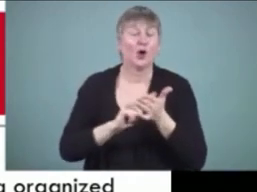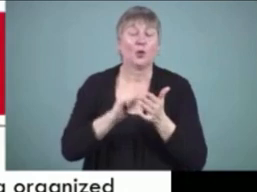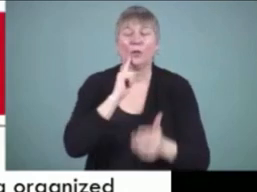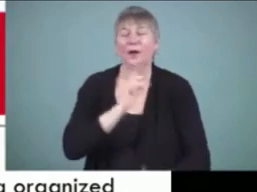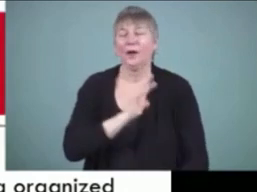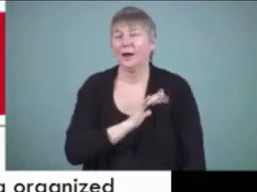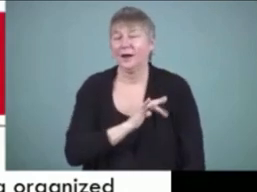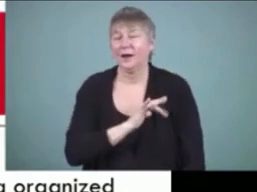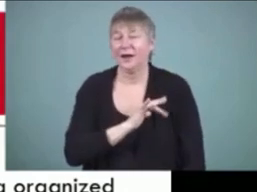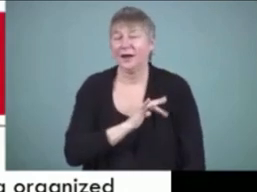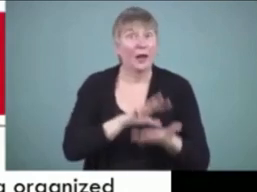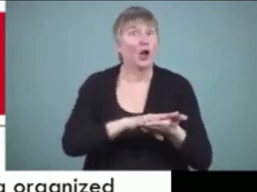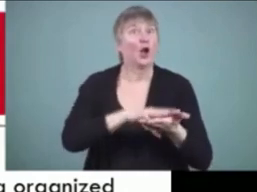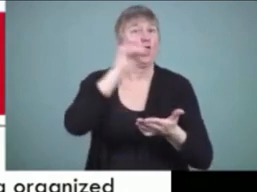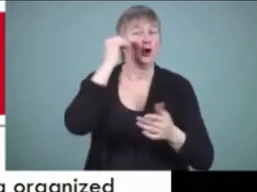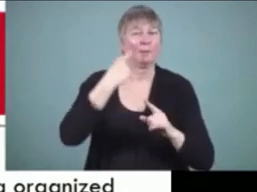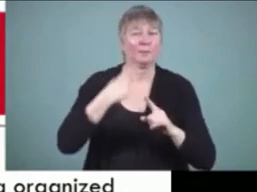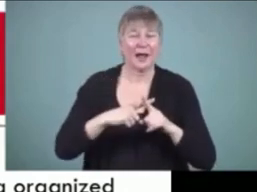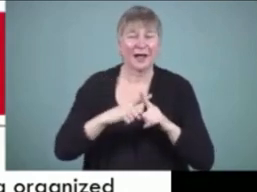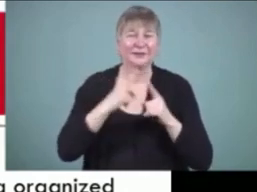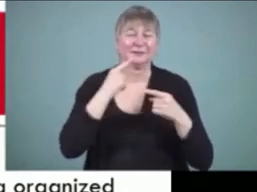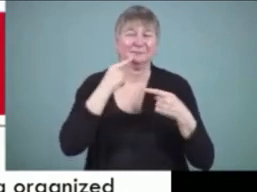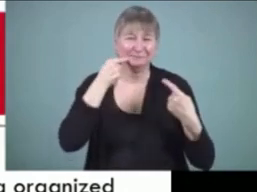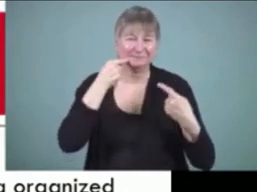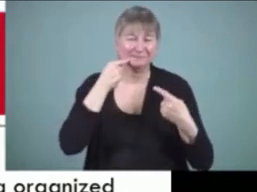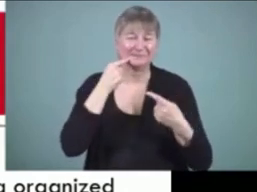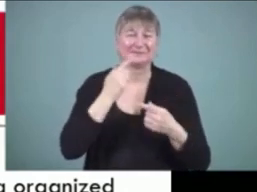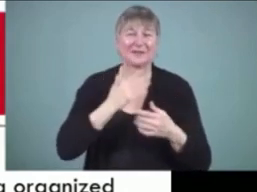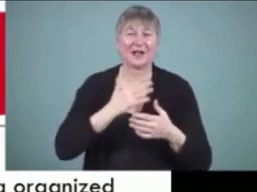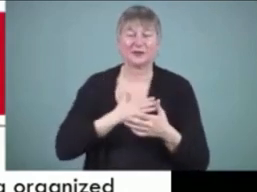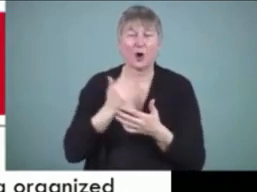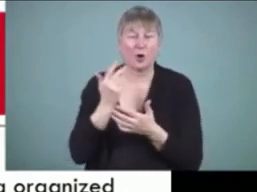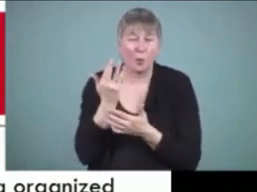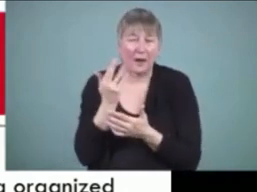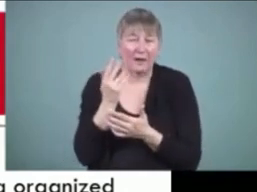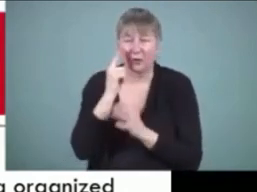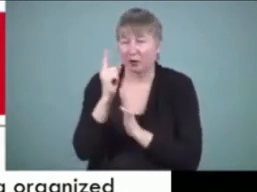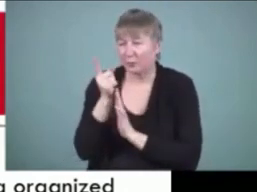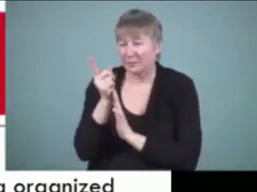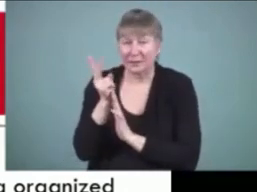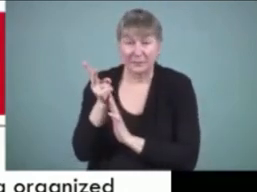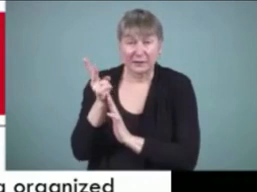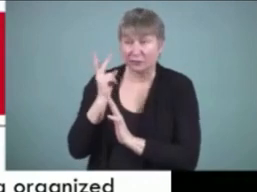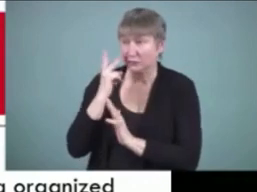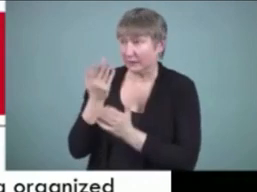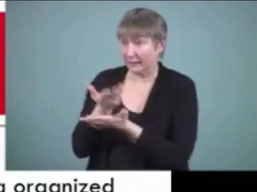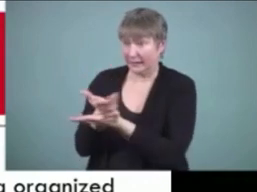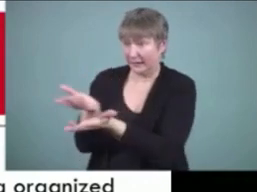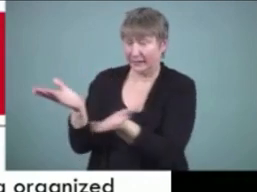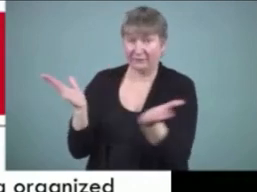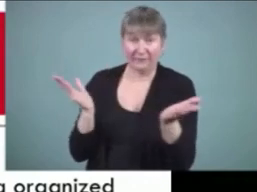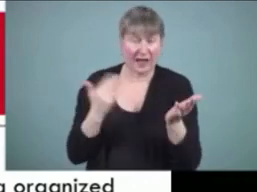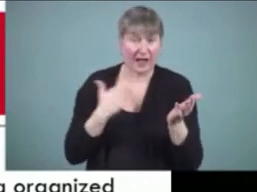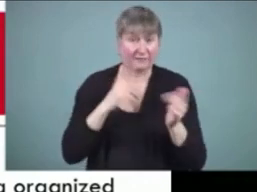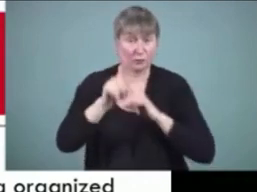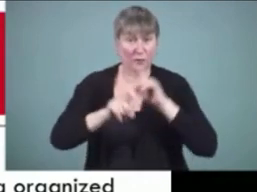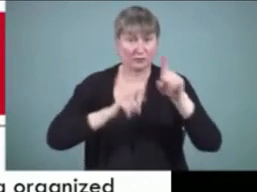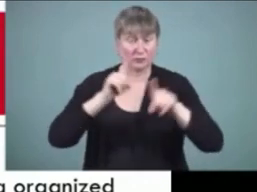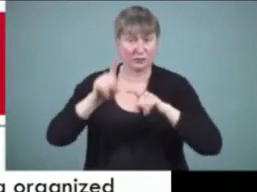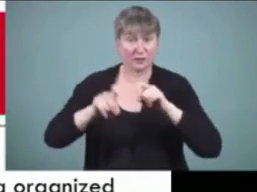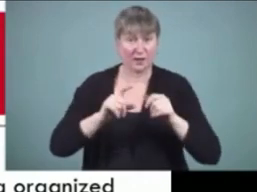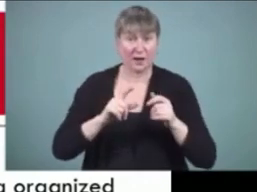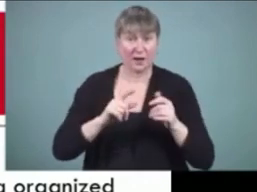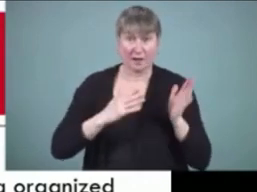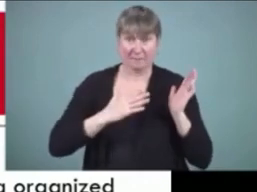entertaining and enlightening so i'm waiting uh for a few minutes to see if there's any questions regarding the content i